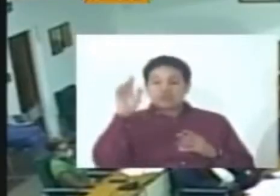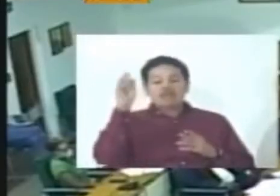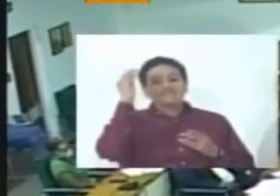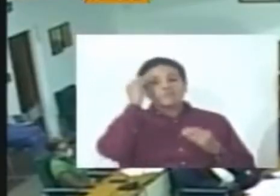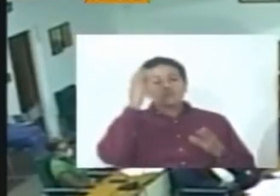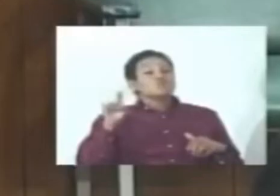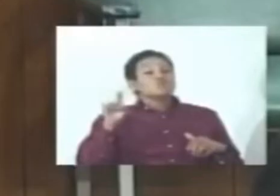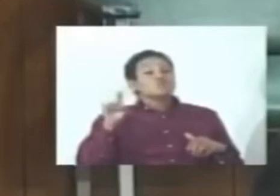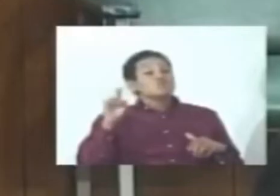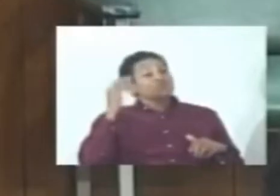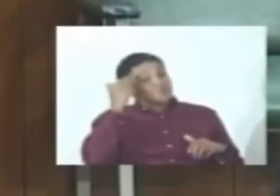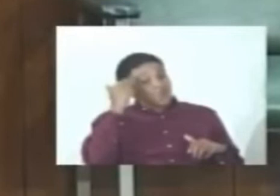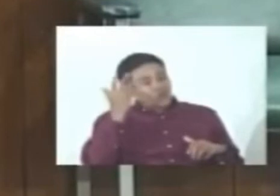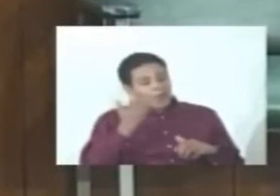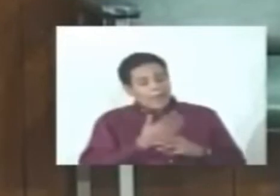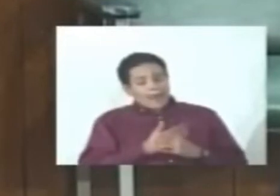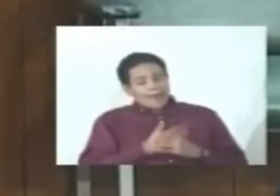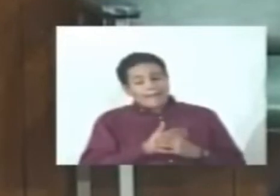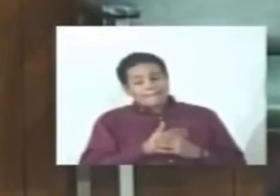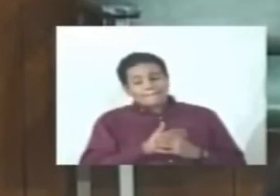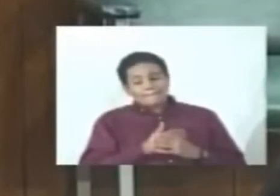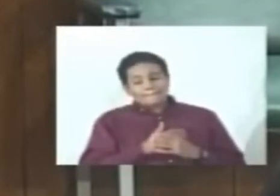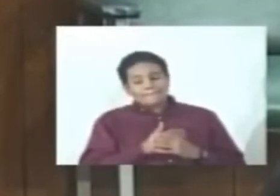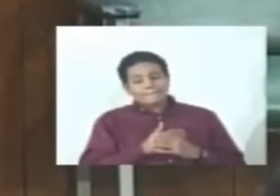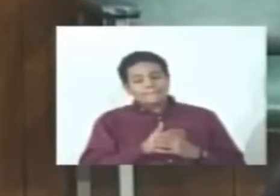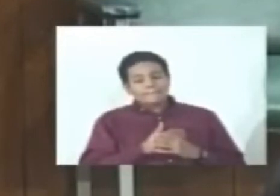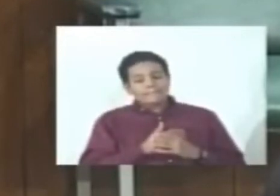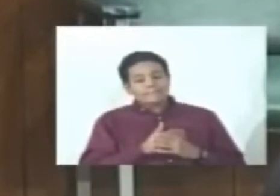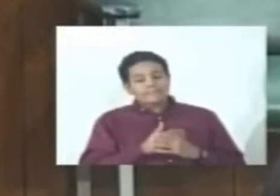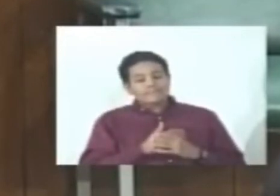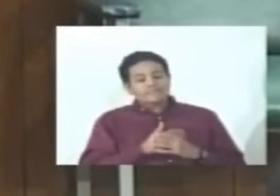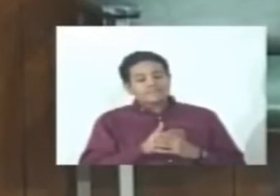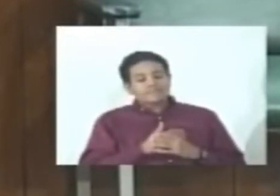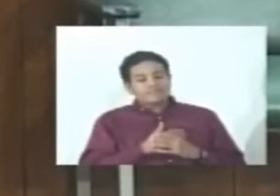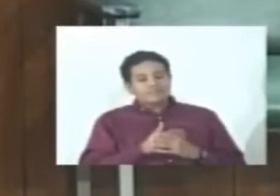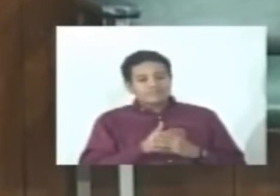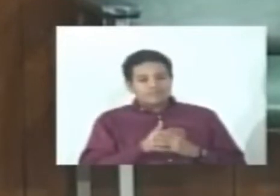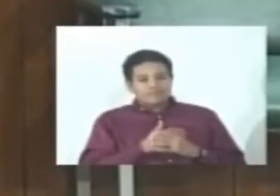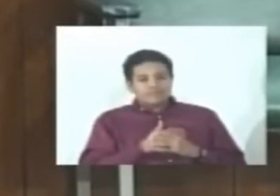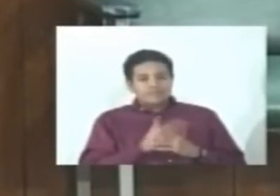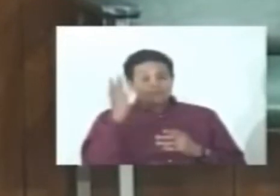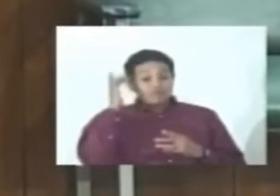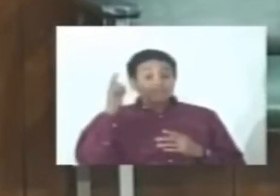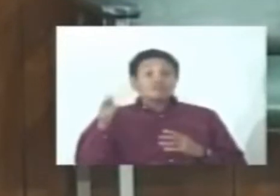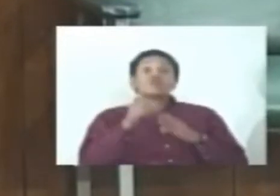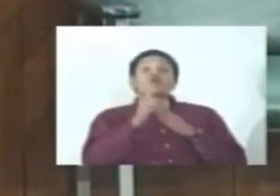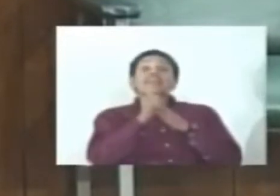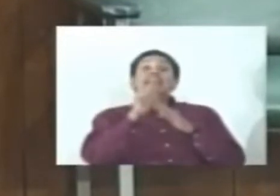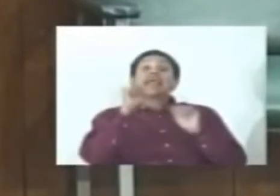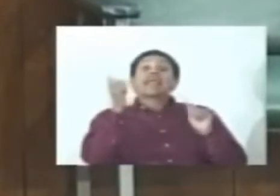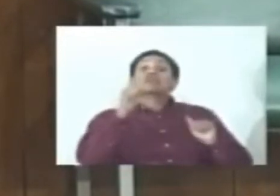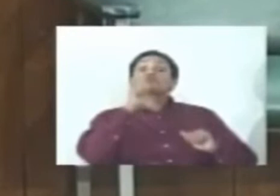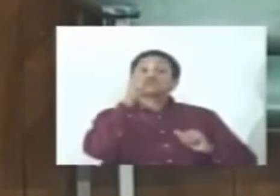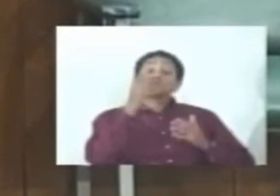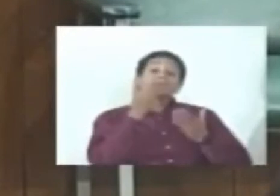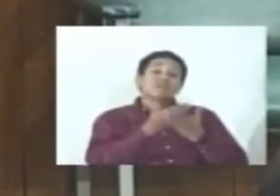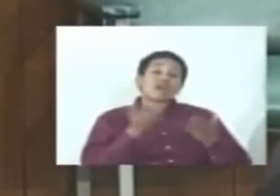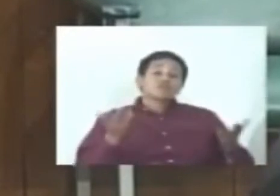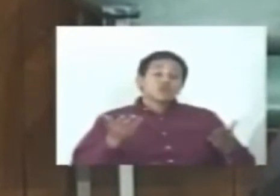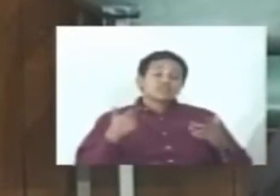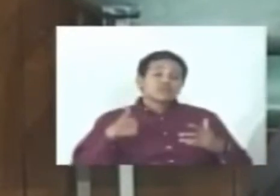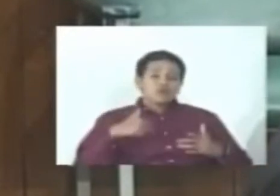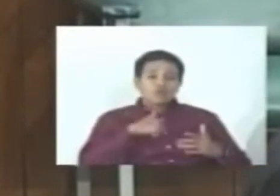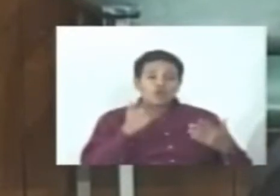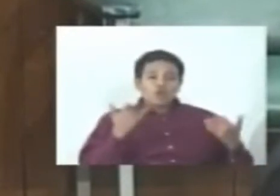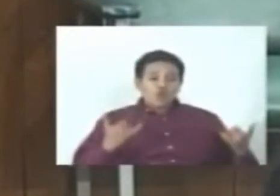for testing. As you are leading the charge, is there any truth to the fact that we are